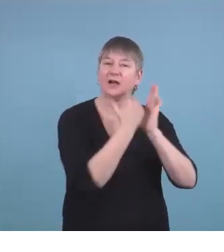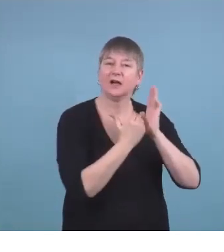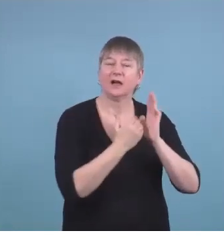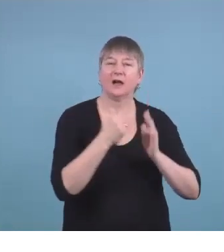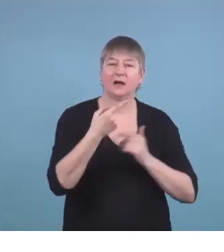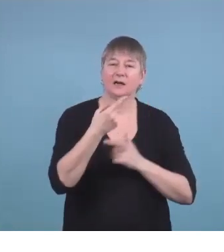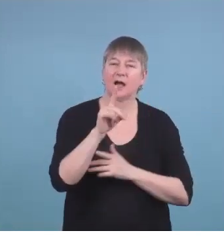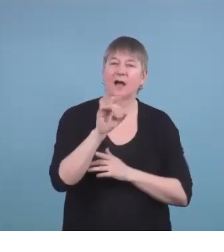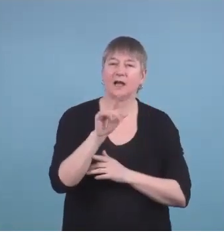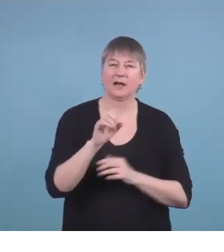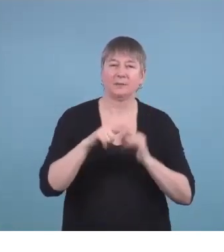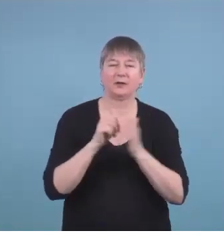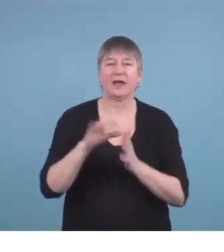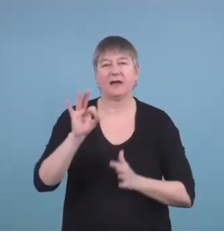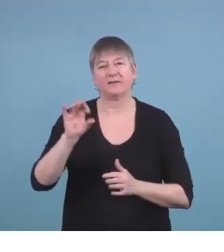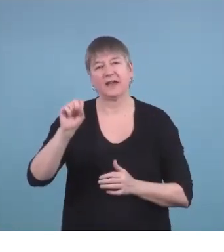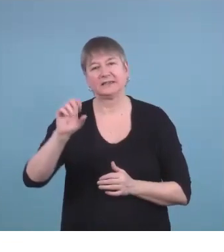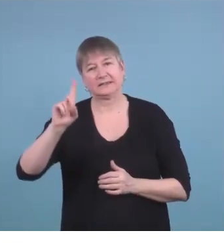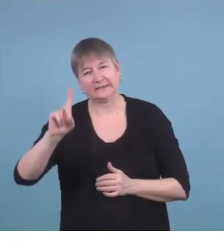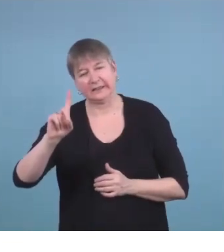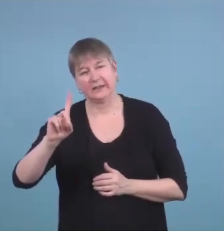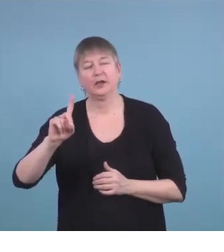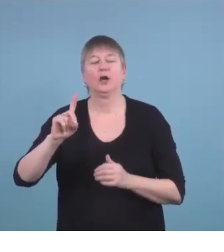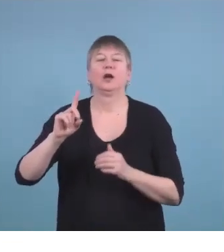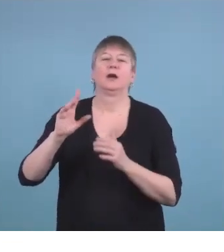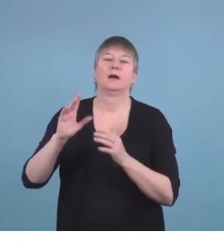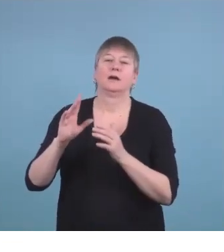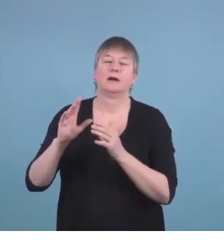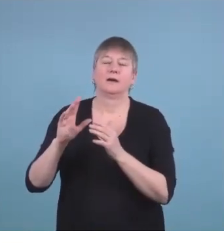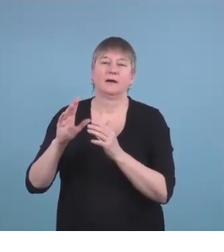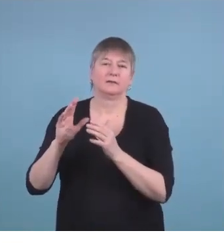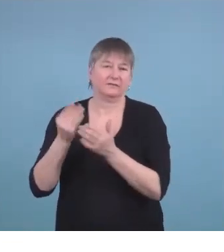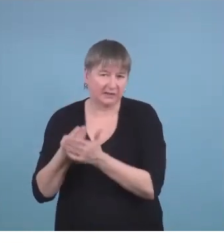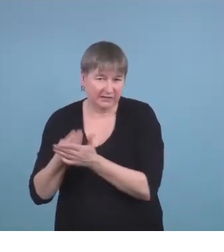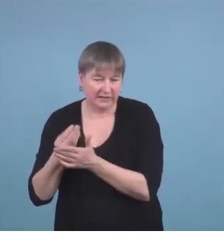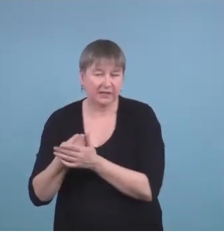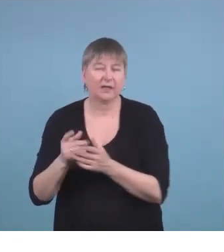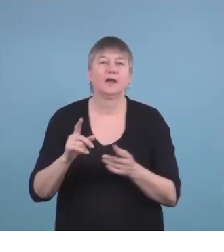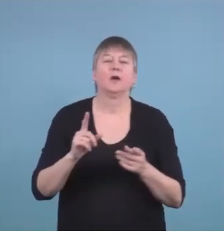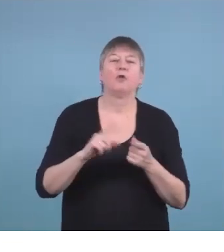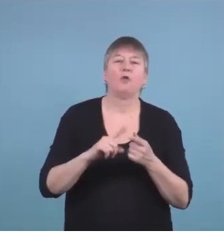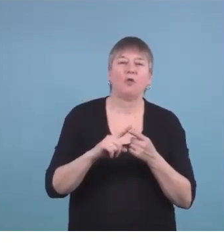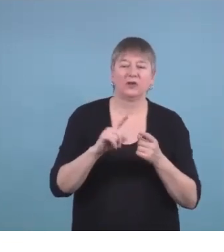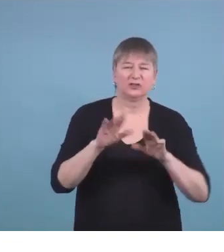FSD funding or the PDD timeline that the Children's Link has given me.